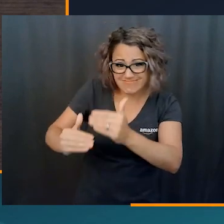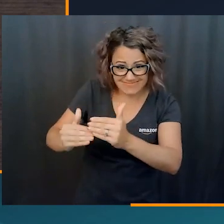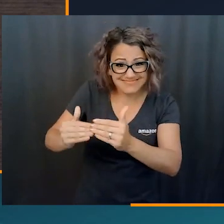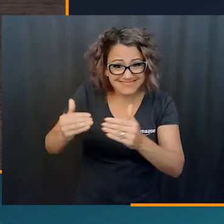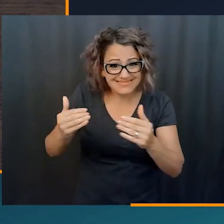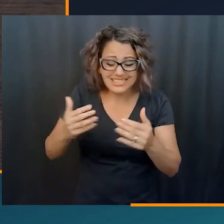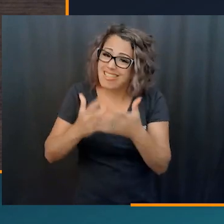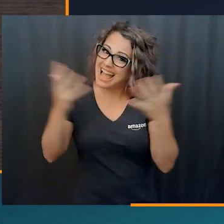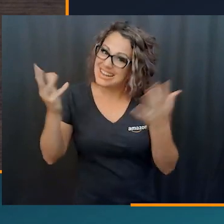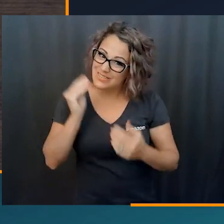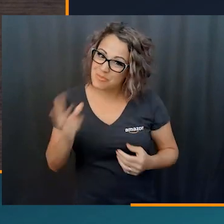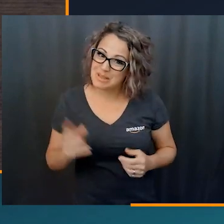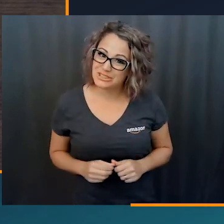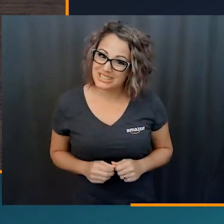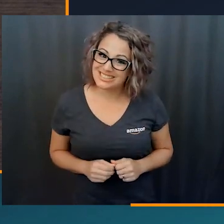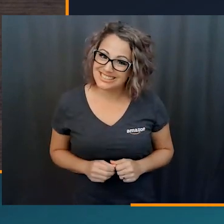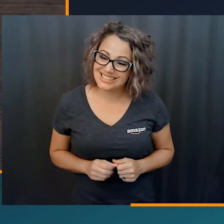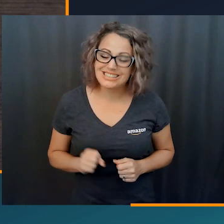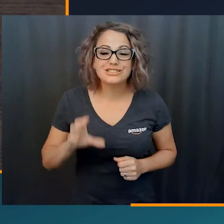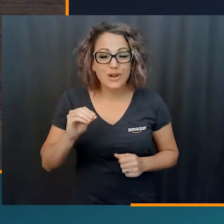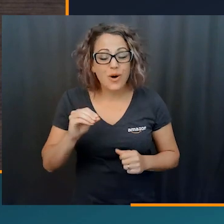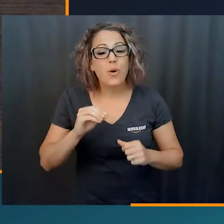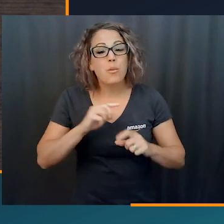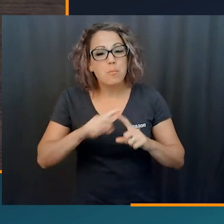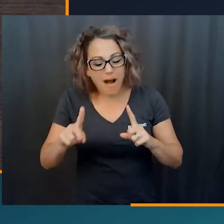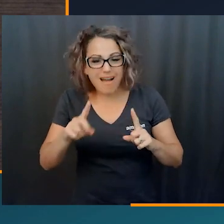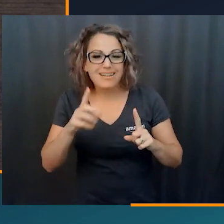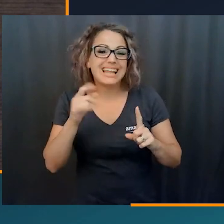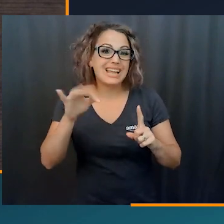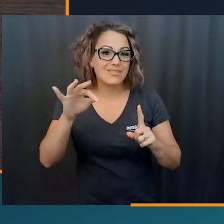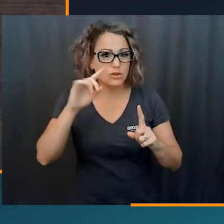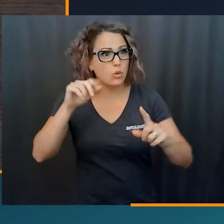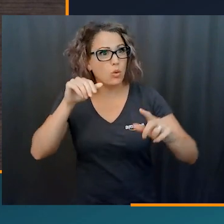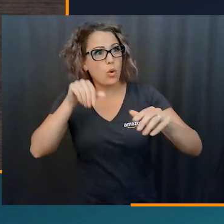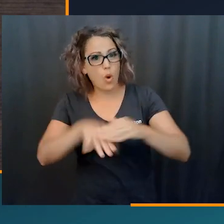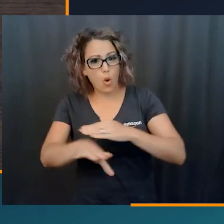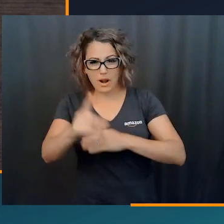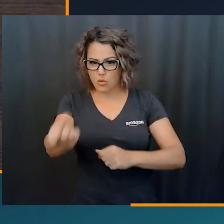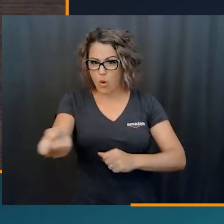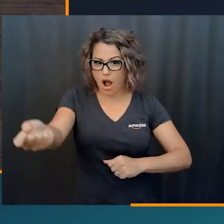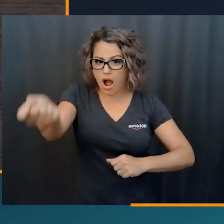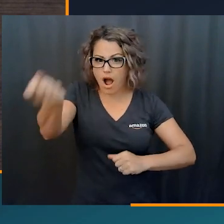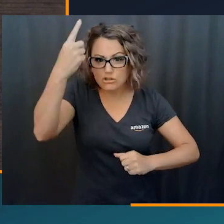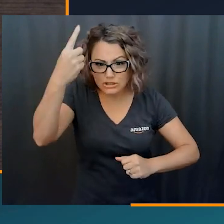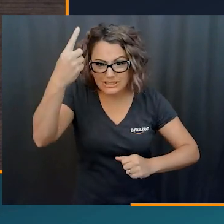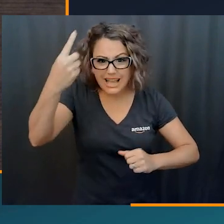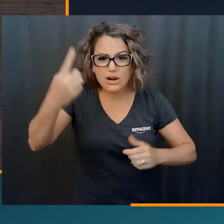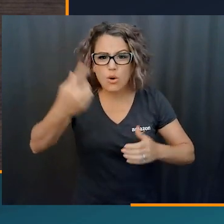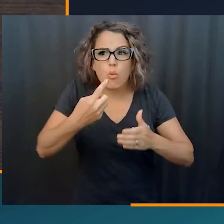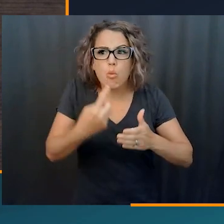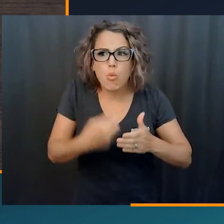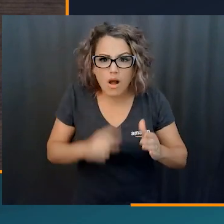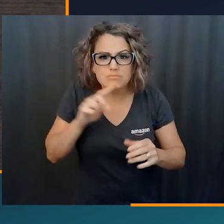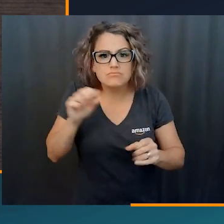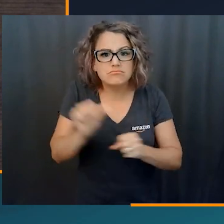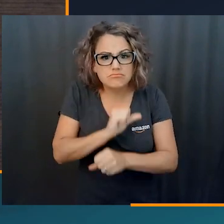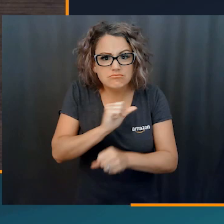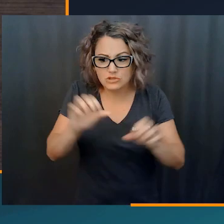like, walk me through it a little bit, right? But, and again, with Alyssa, it's only as tough as you make it, right? Like if you